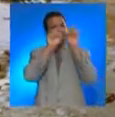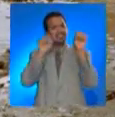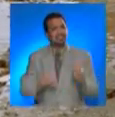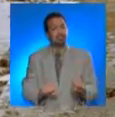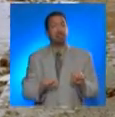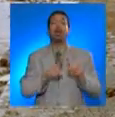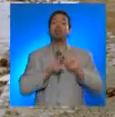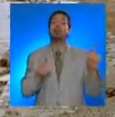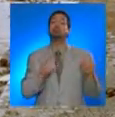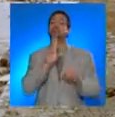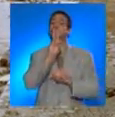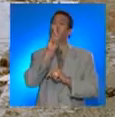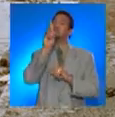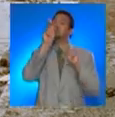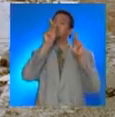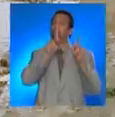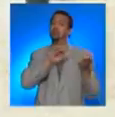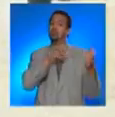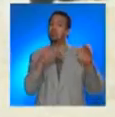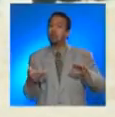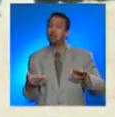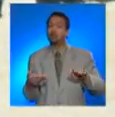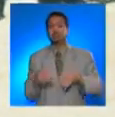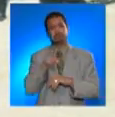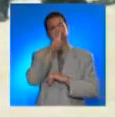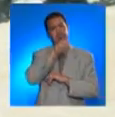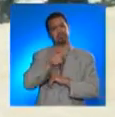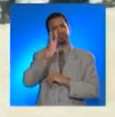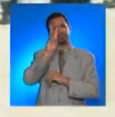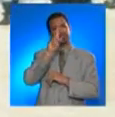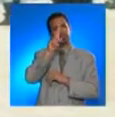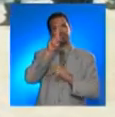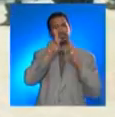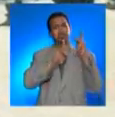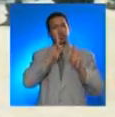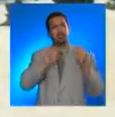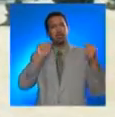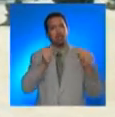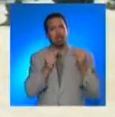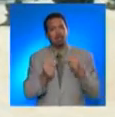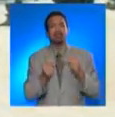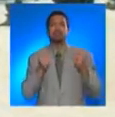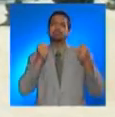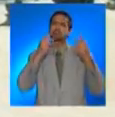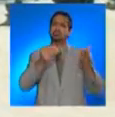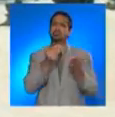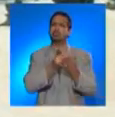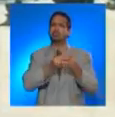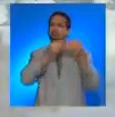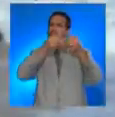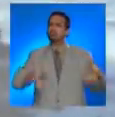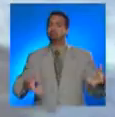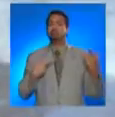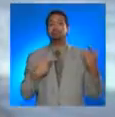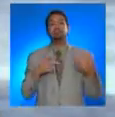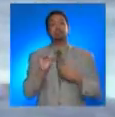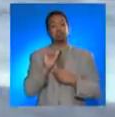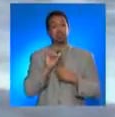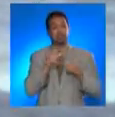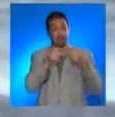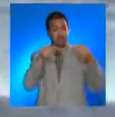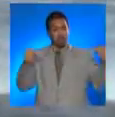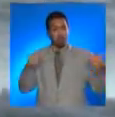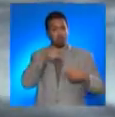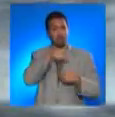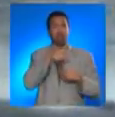61 people died, 282 were injured, and millions of dollars in property damage resulted. The Honshu coastline in